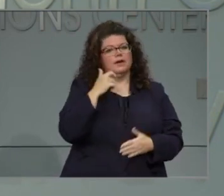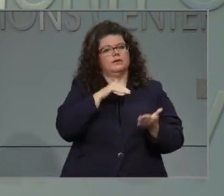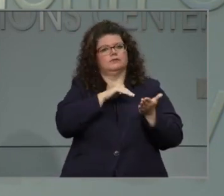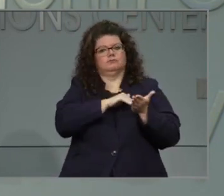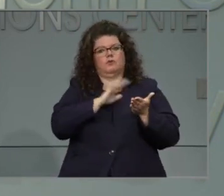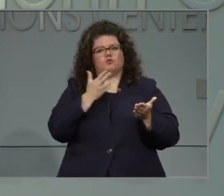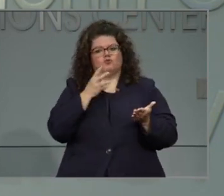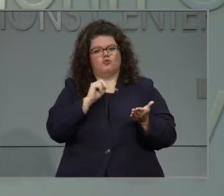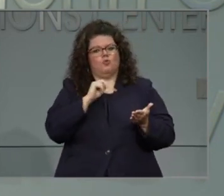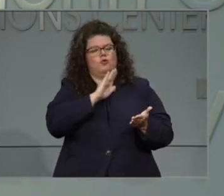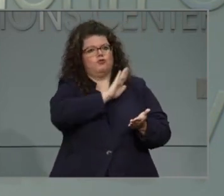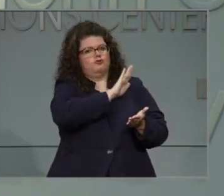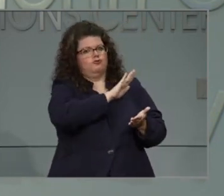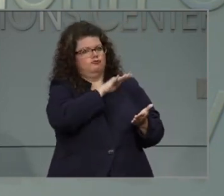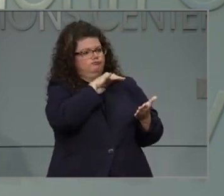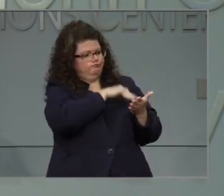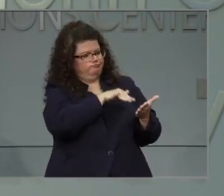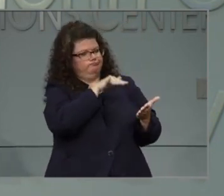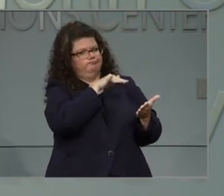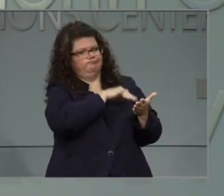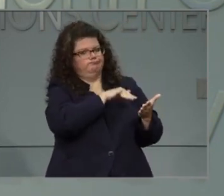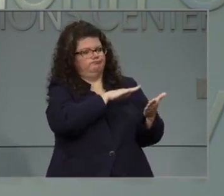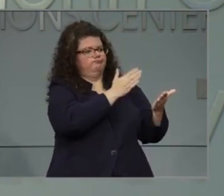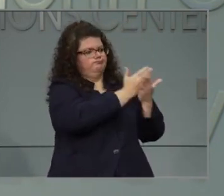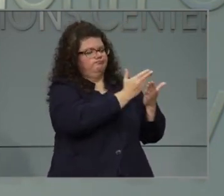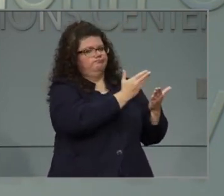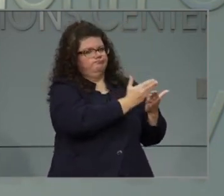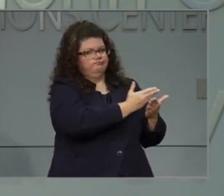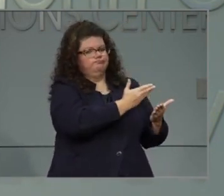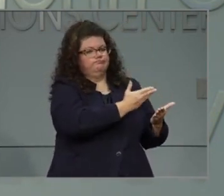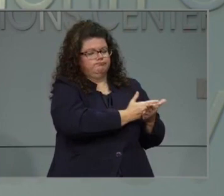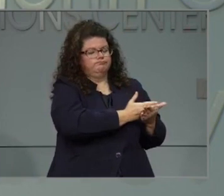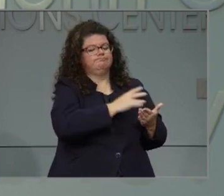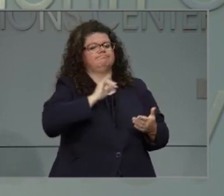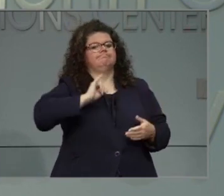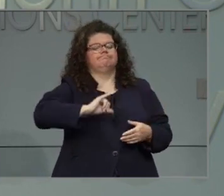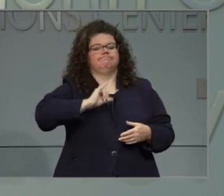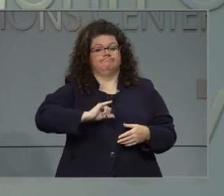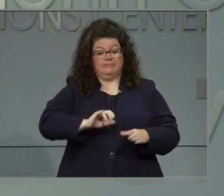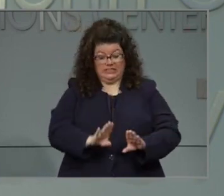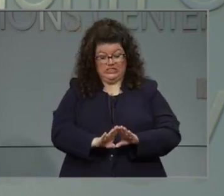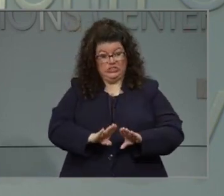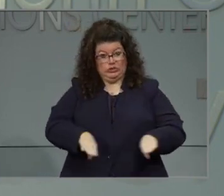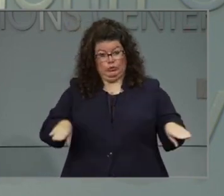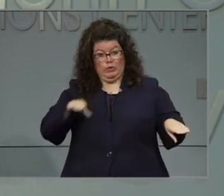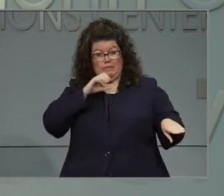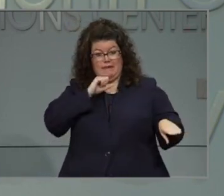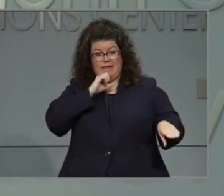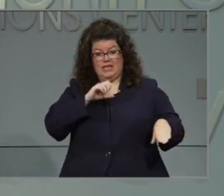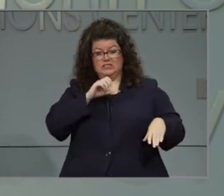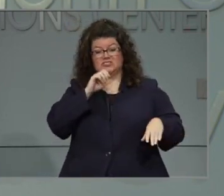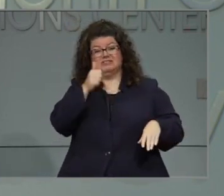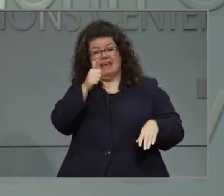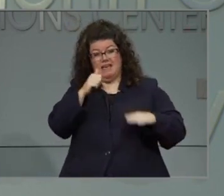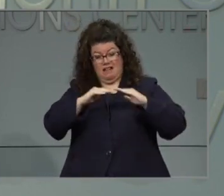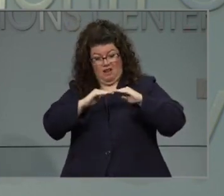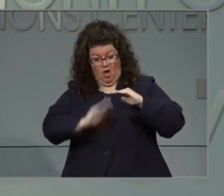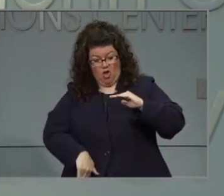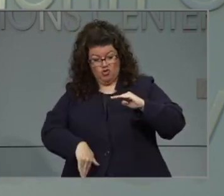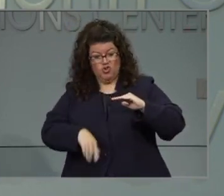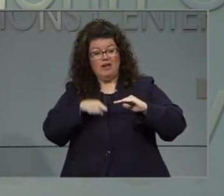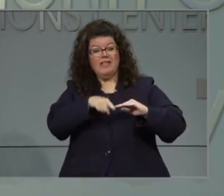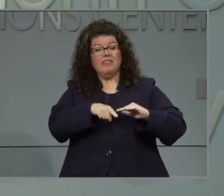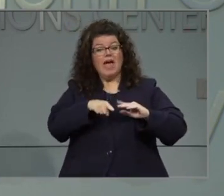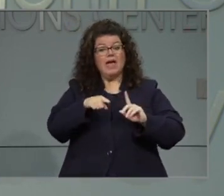Cohen's work in studying that there is lower viral spread at that age, and I'm going to let her address